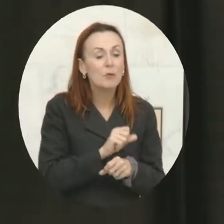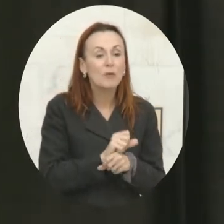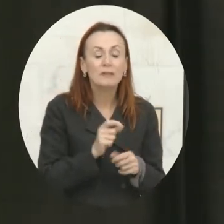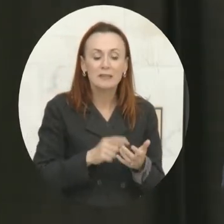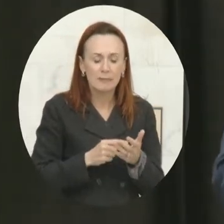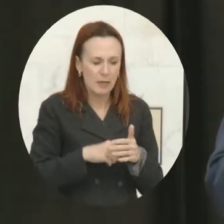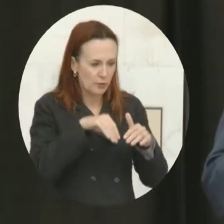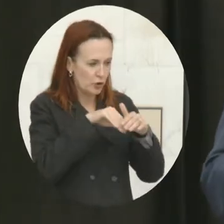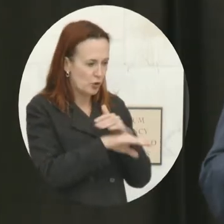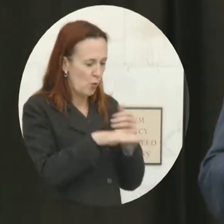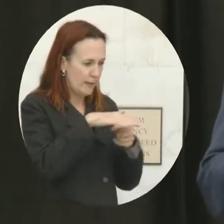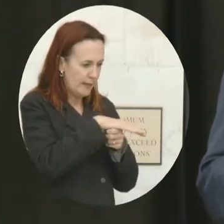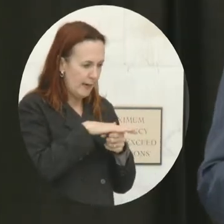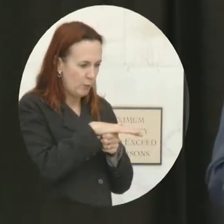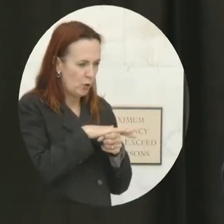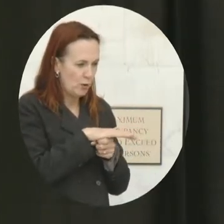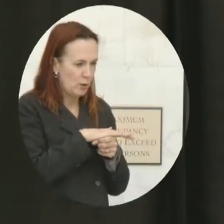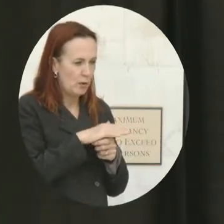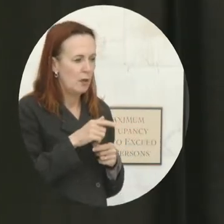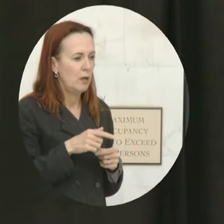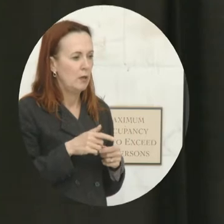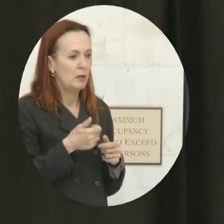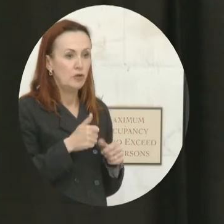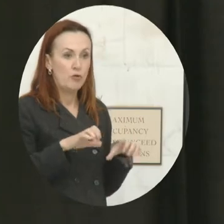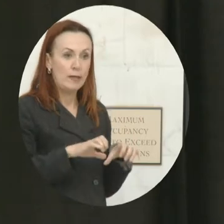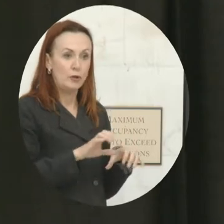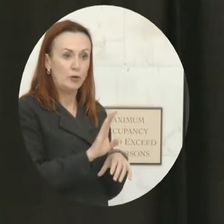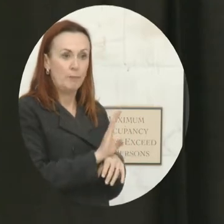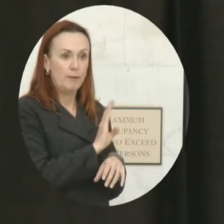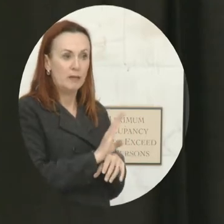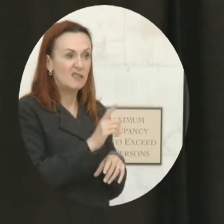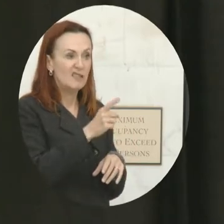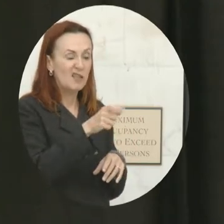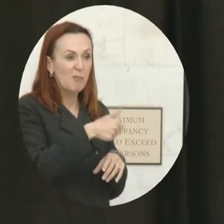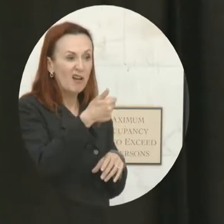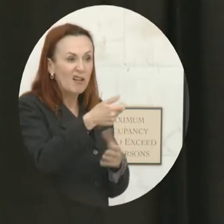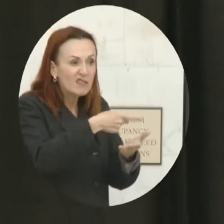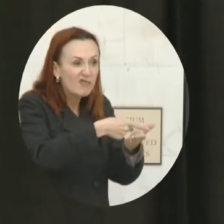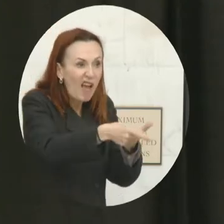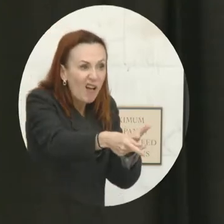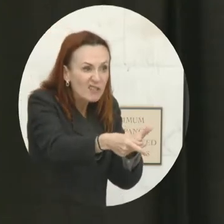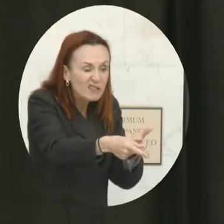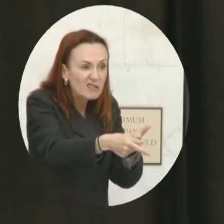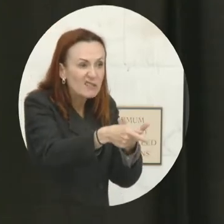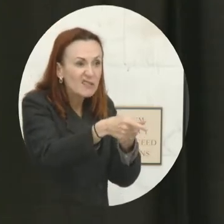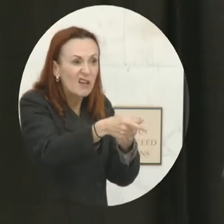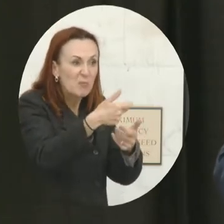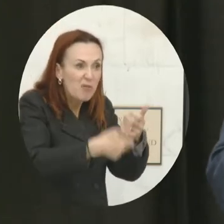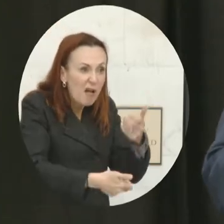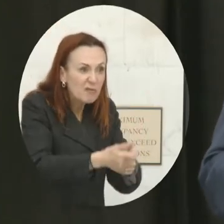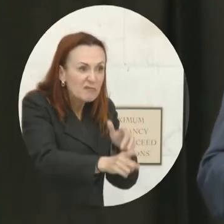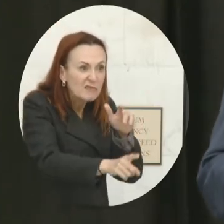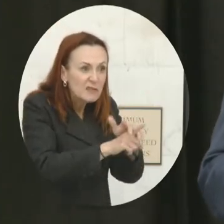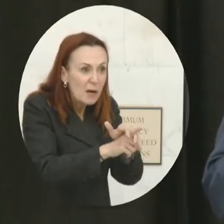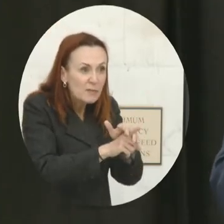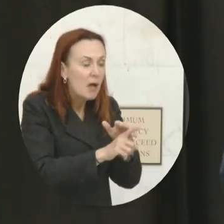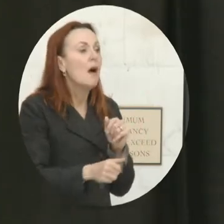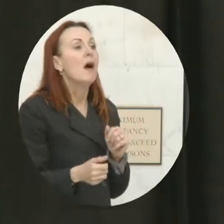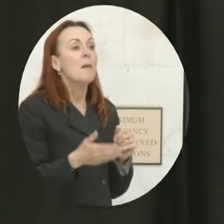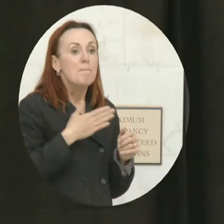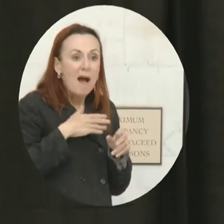and you're trying to do your business, some other department drops the ball. Well, guess what? You all get the same paycheck. Your program goes sideways.